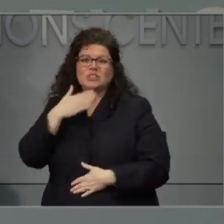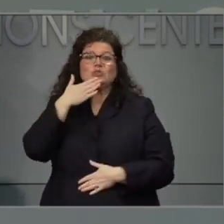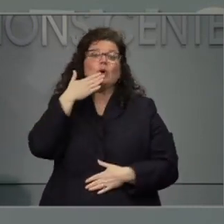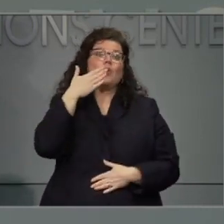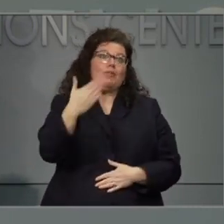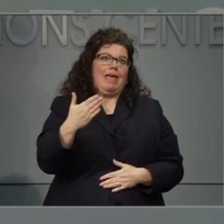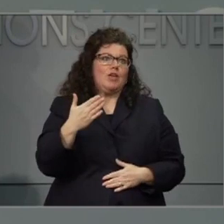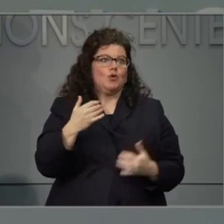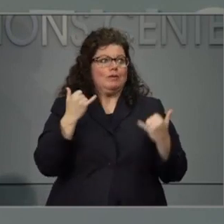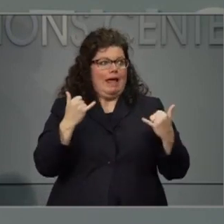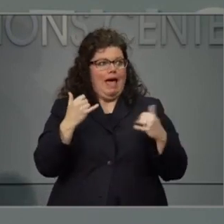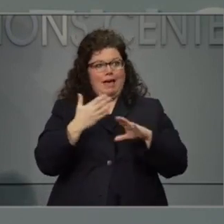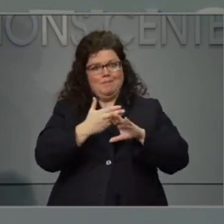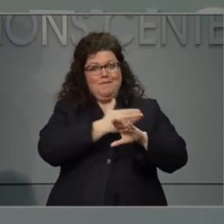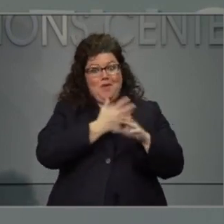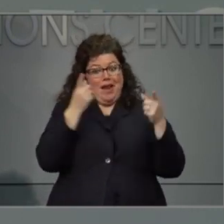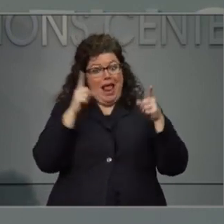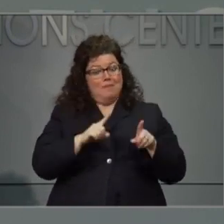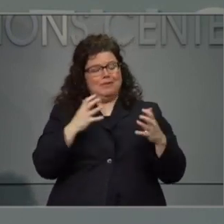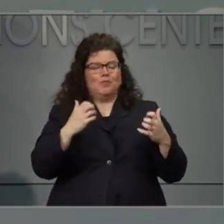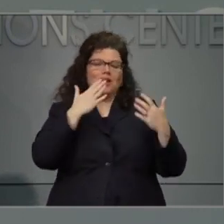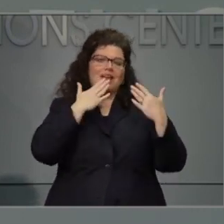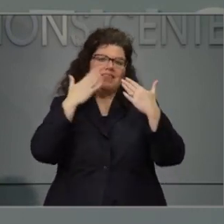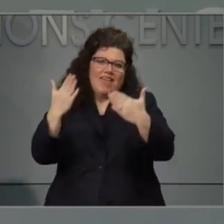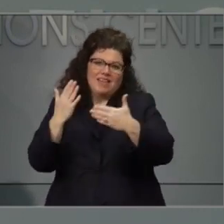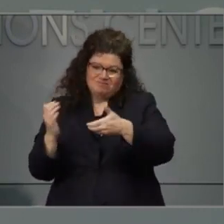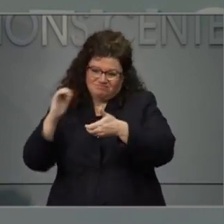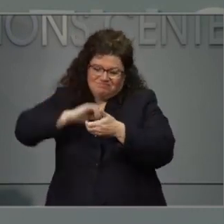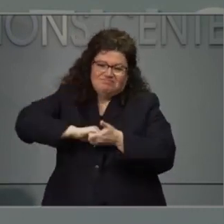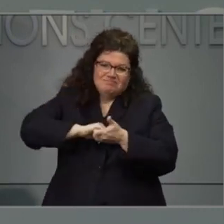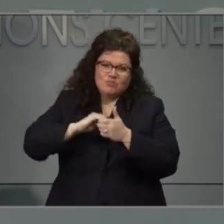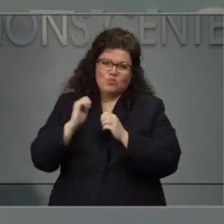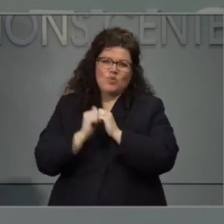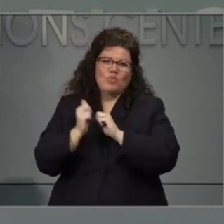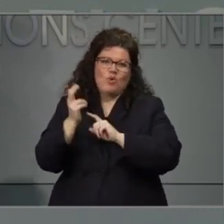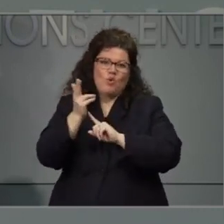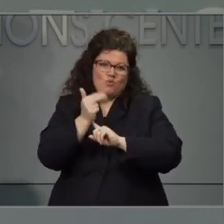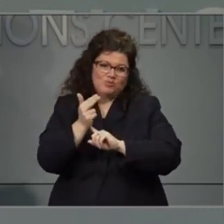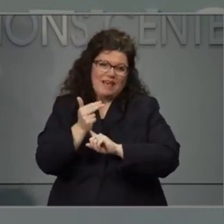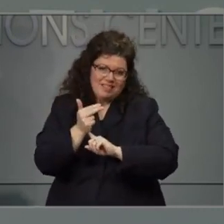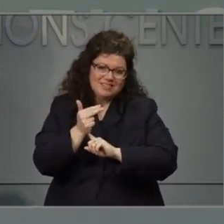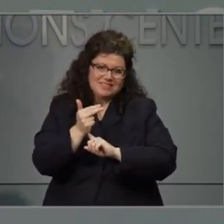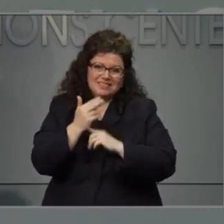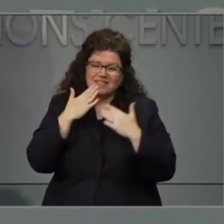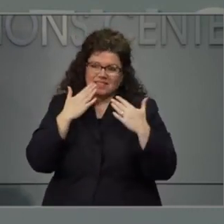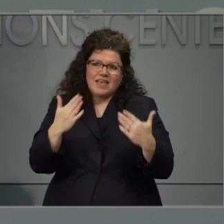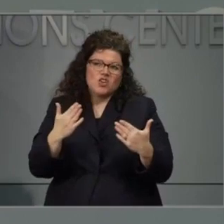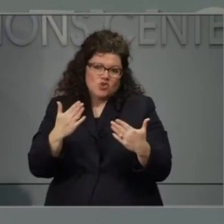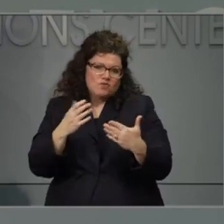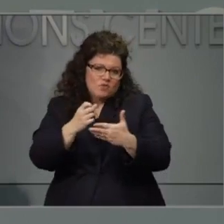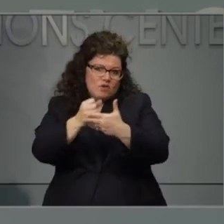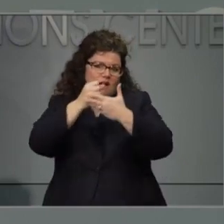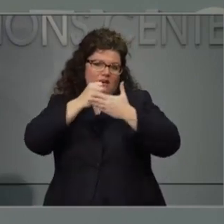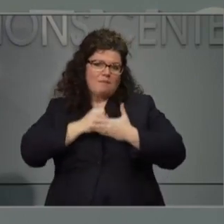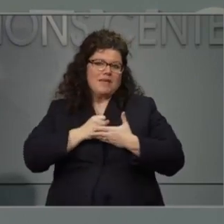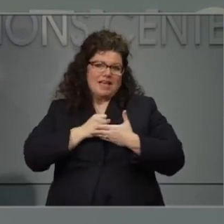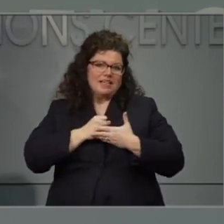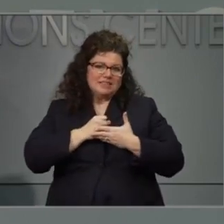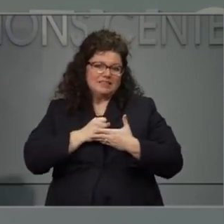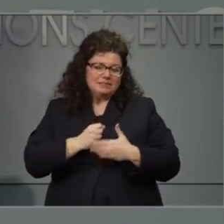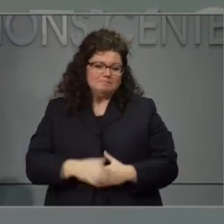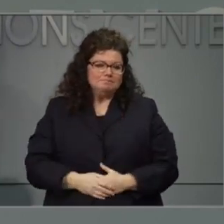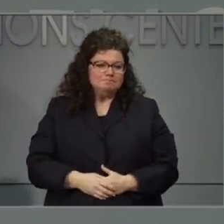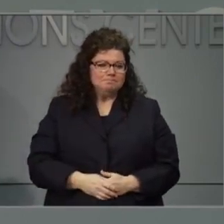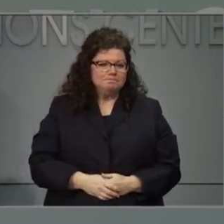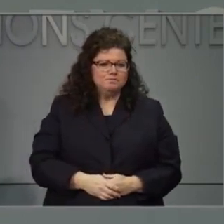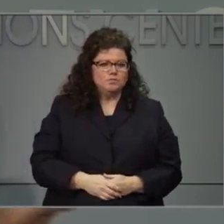advance to the collaboration with the hospitality folks on getting that enacted as soon as possible.